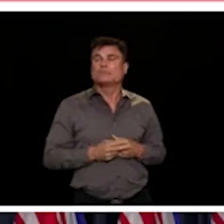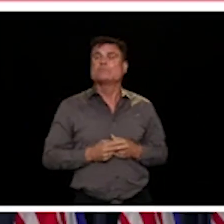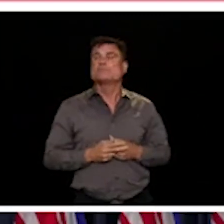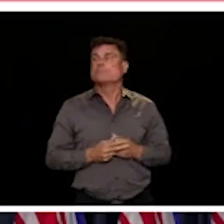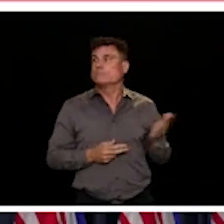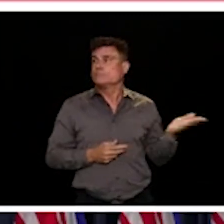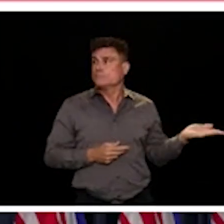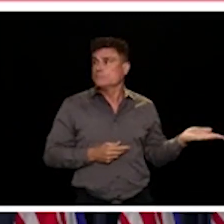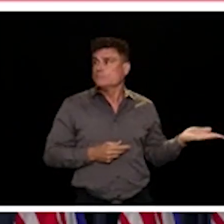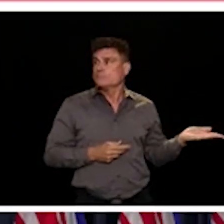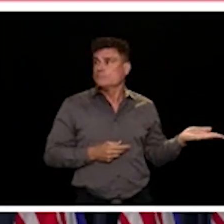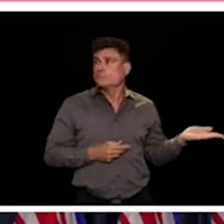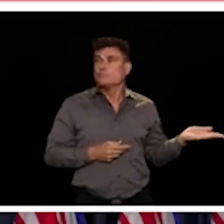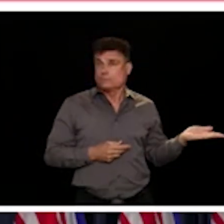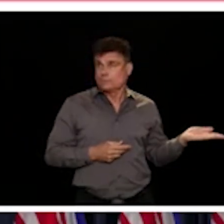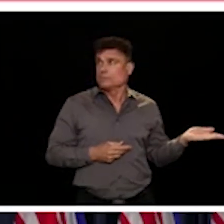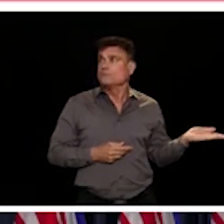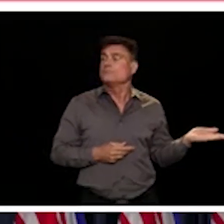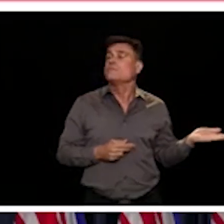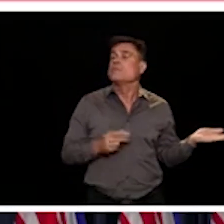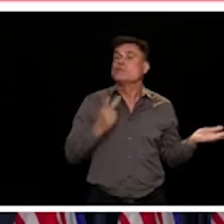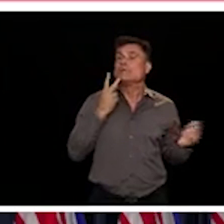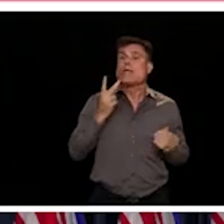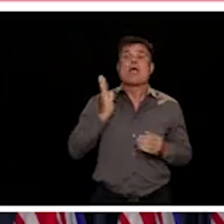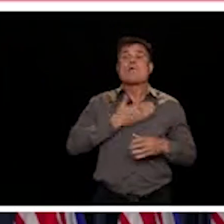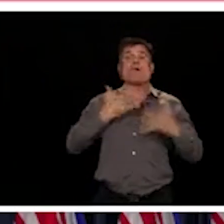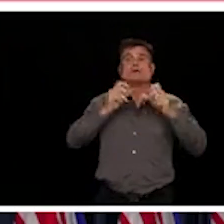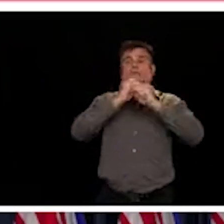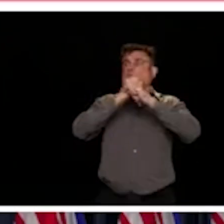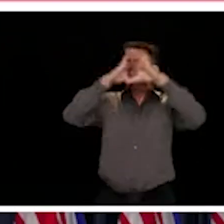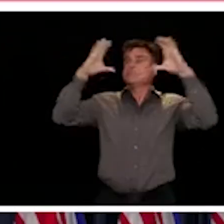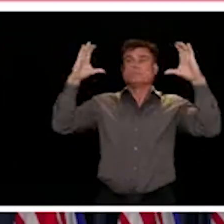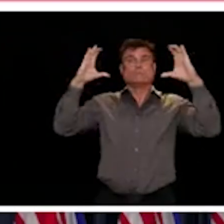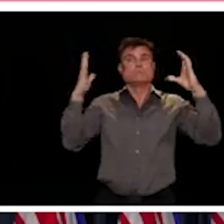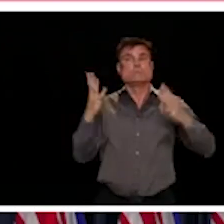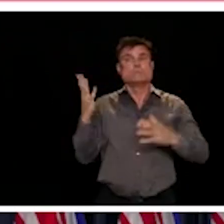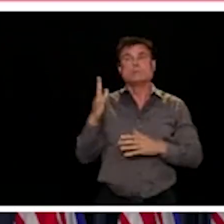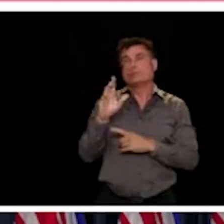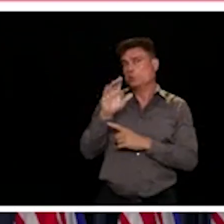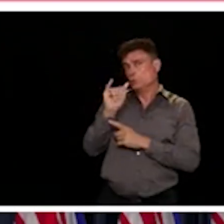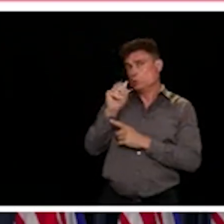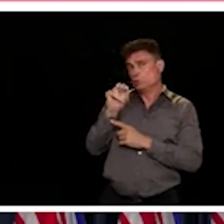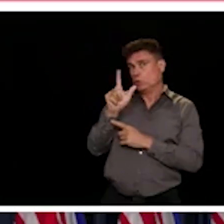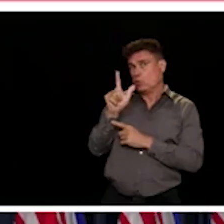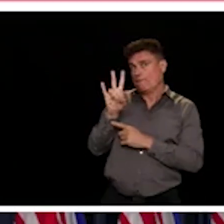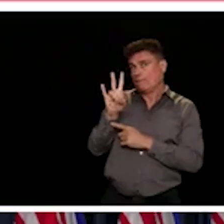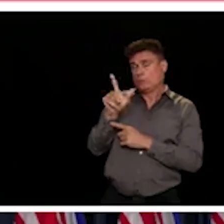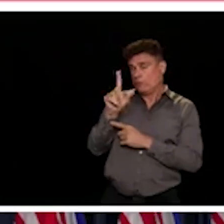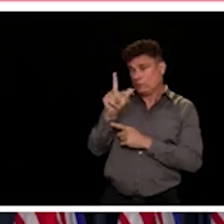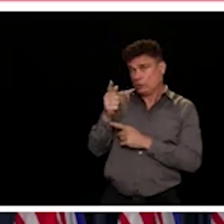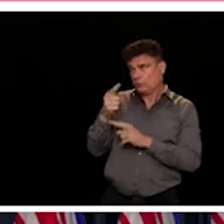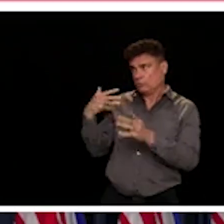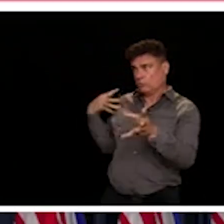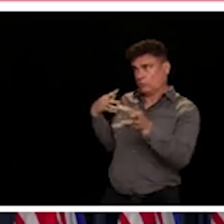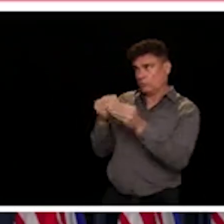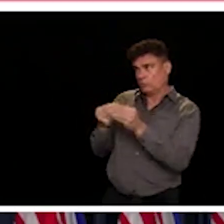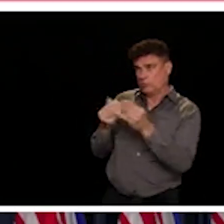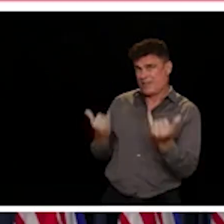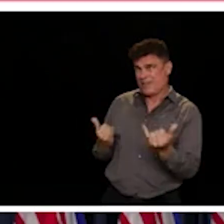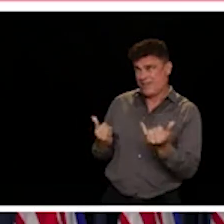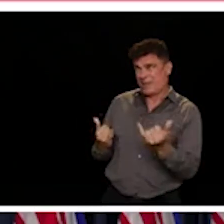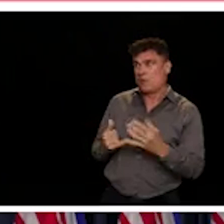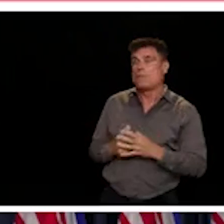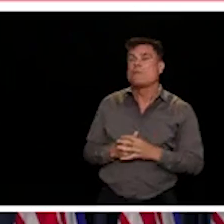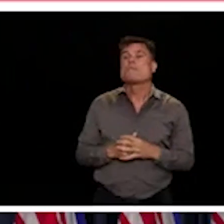June 21st. So 2,822 cases. And as you can see, we